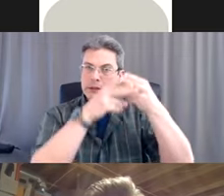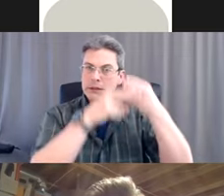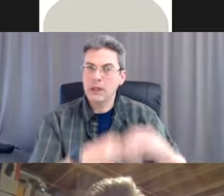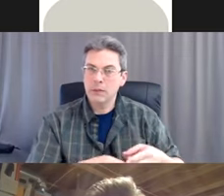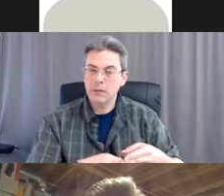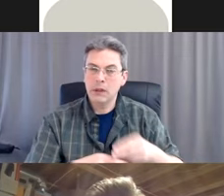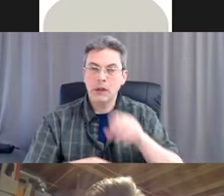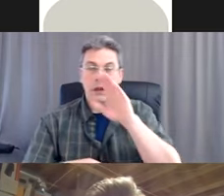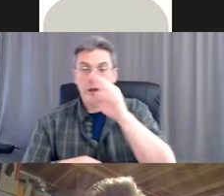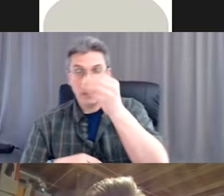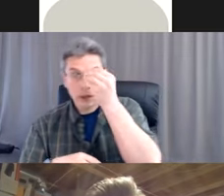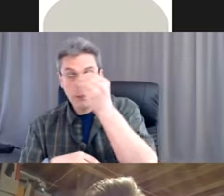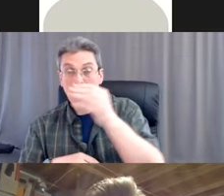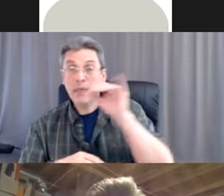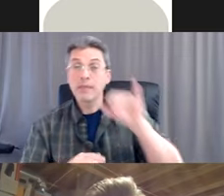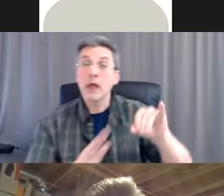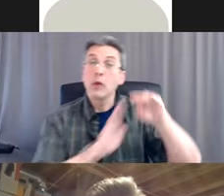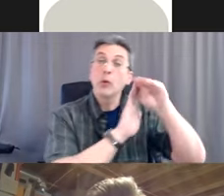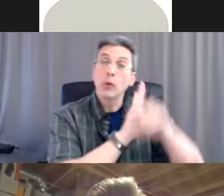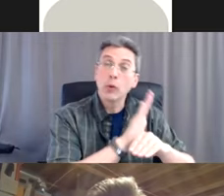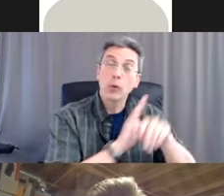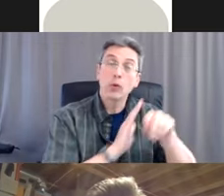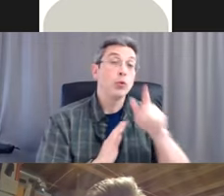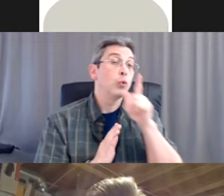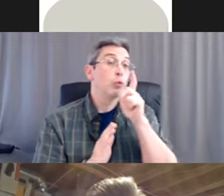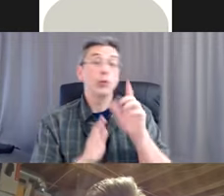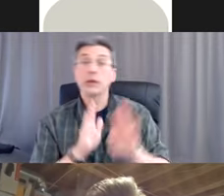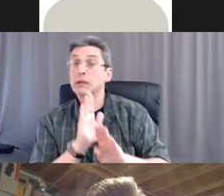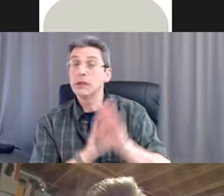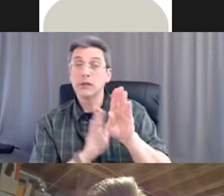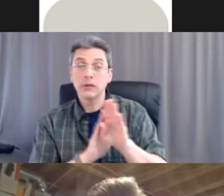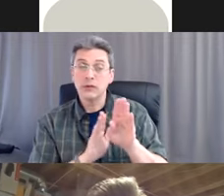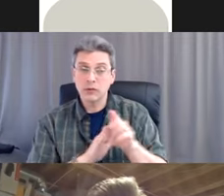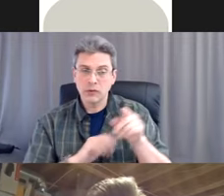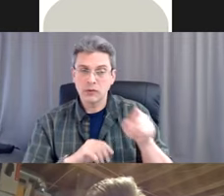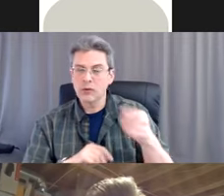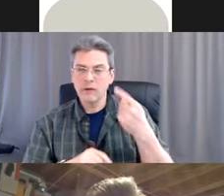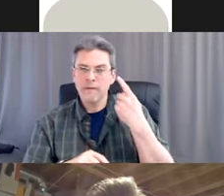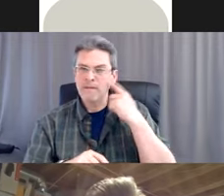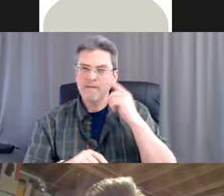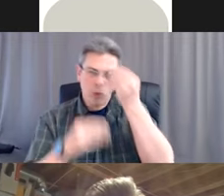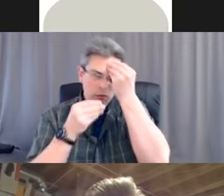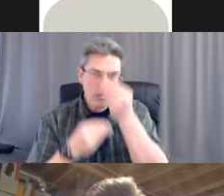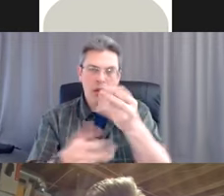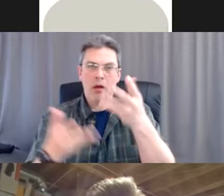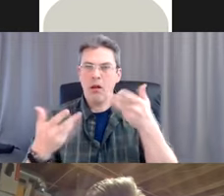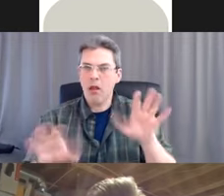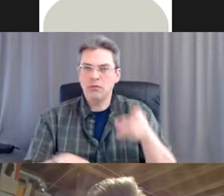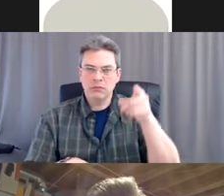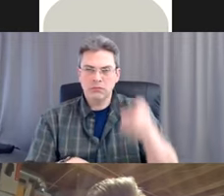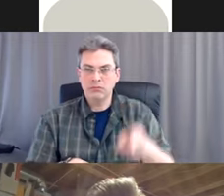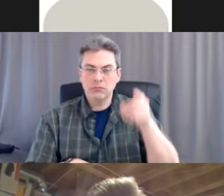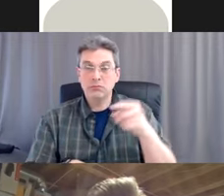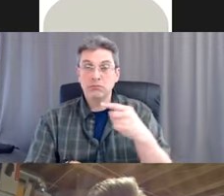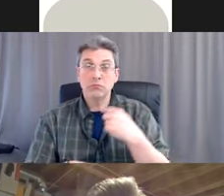this listing is compiled by. So for information purposes only. So it does not recommend or